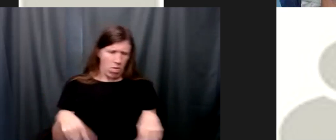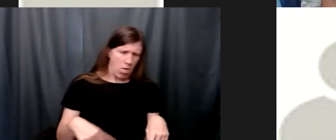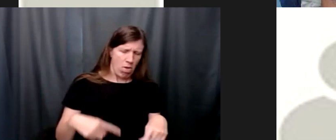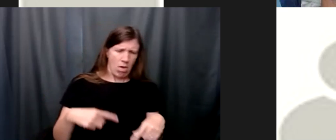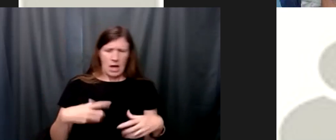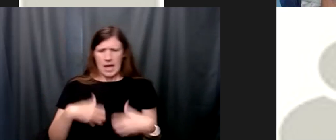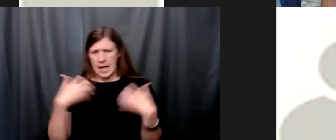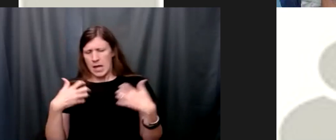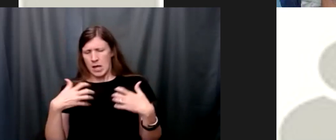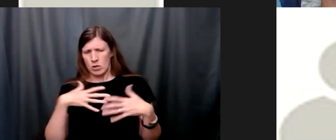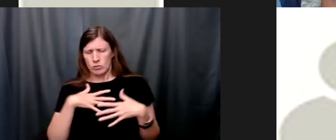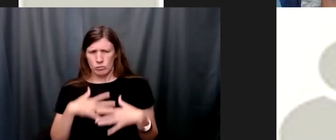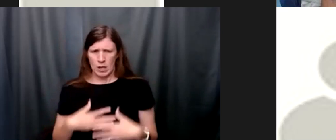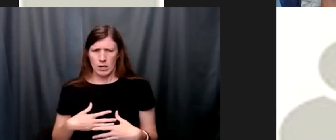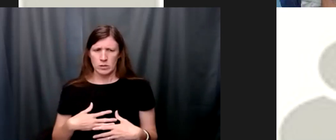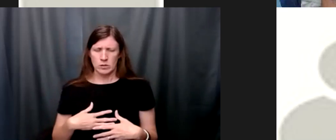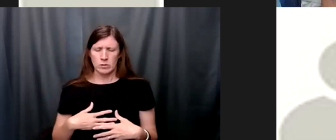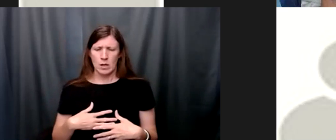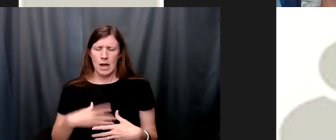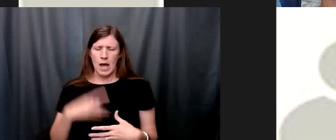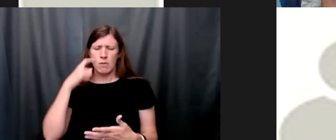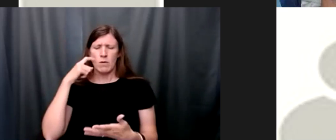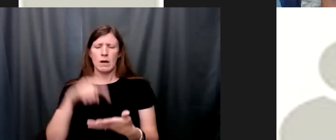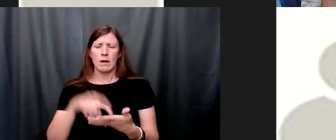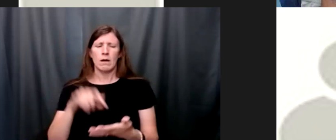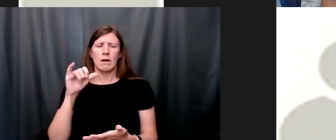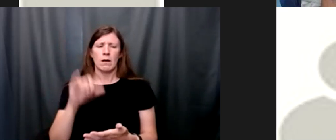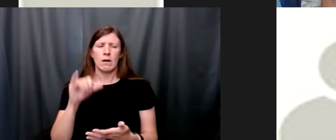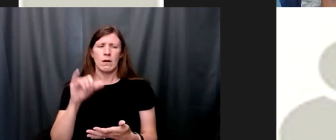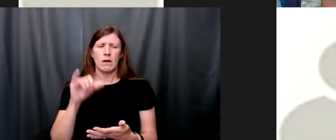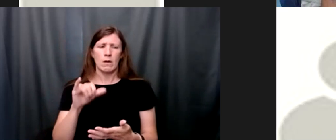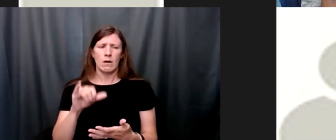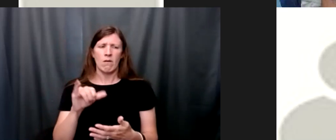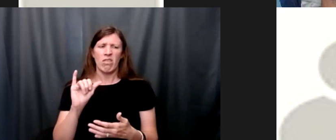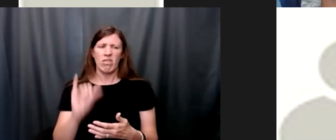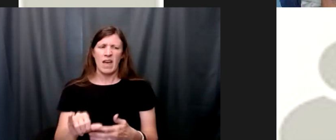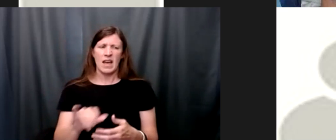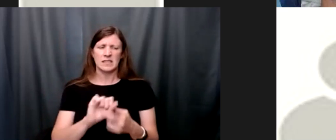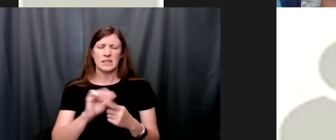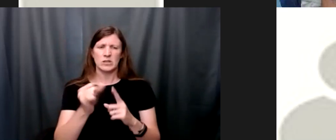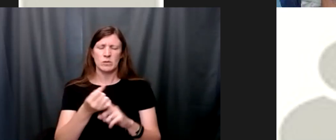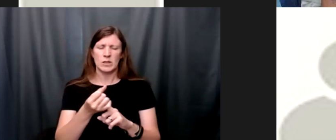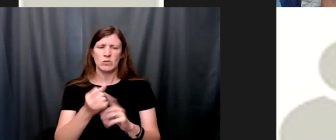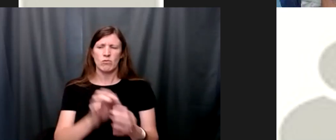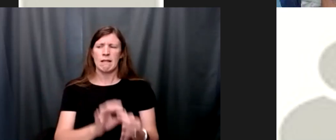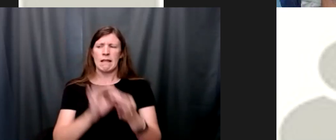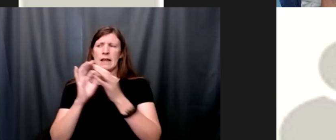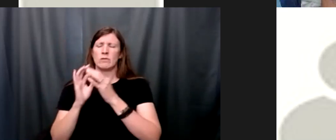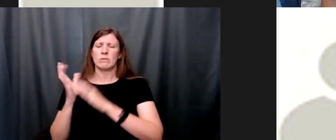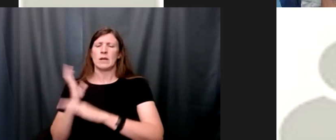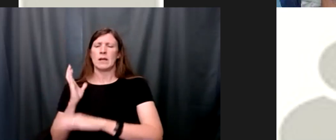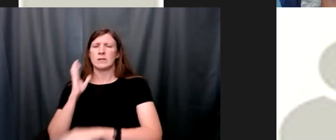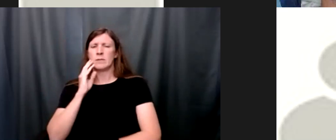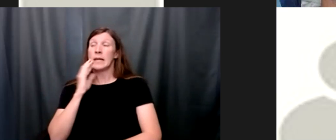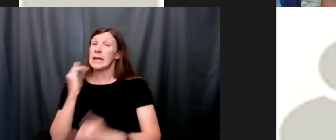depression and so i'm able to see how each one of these things are related to each other now that i've done an